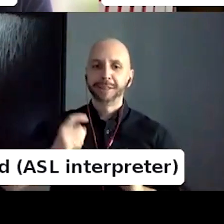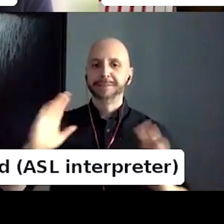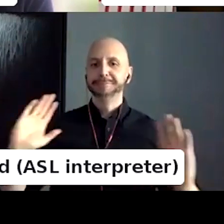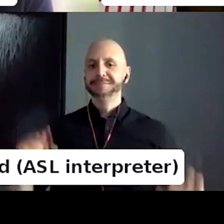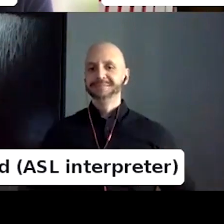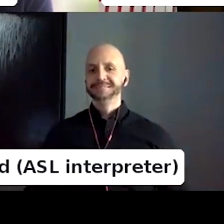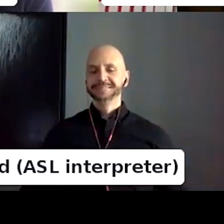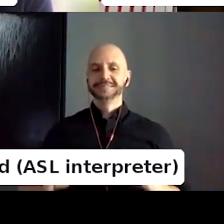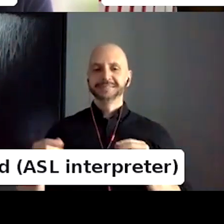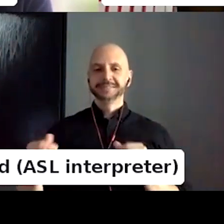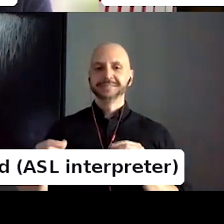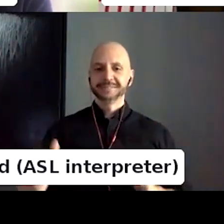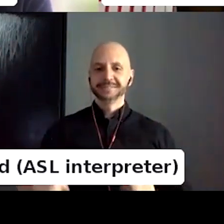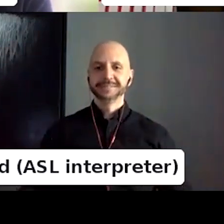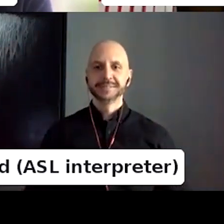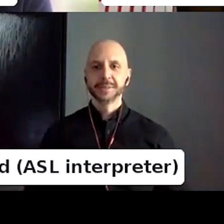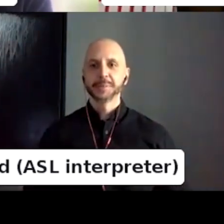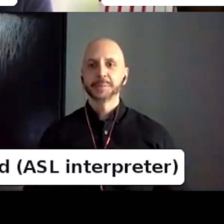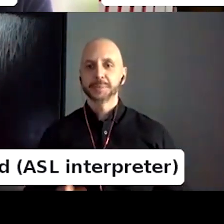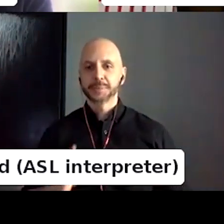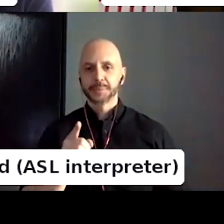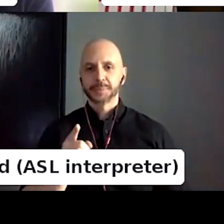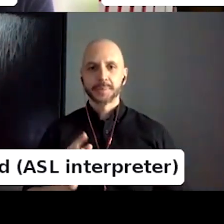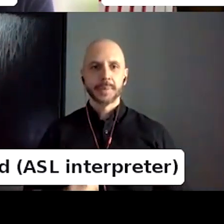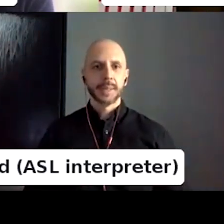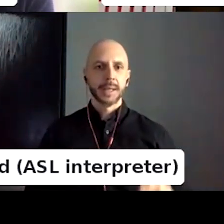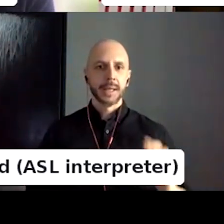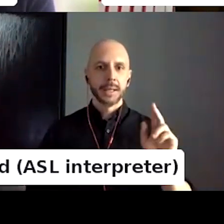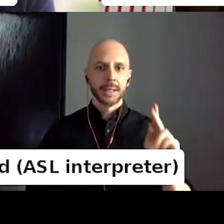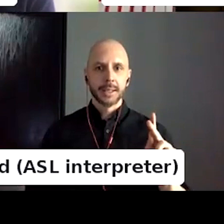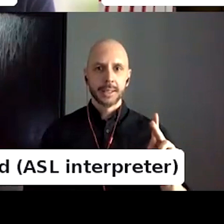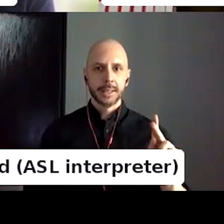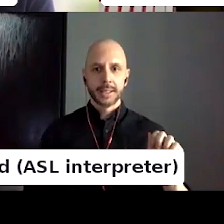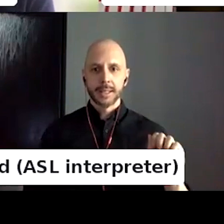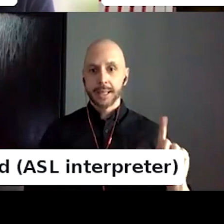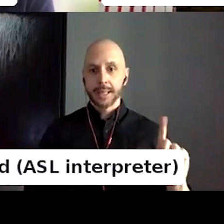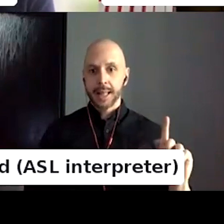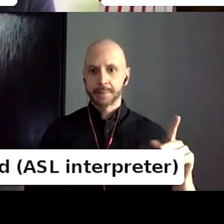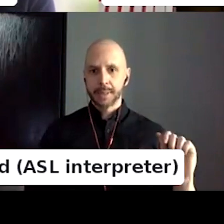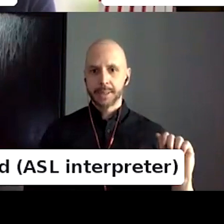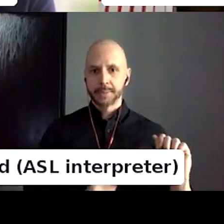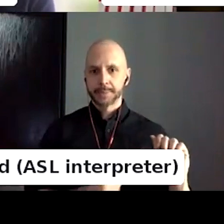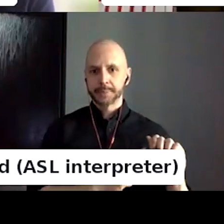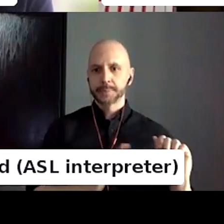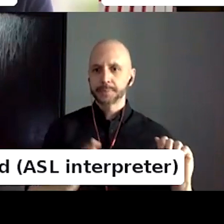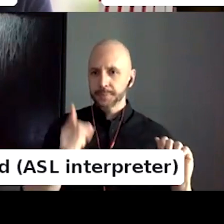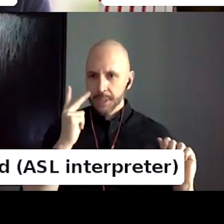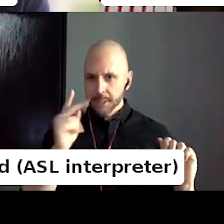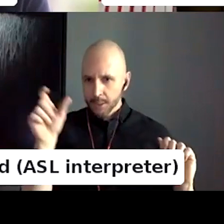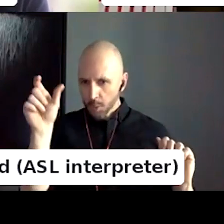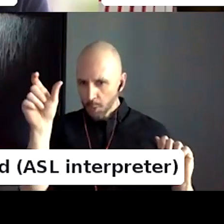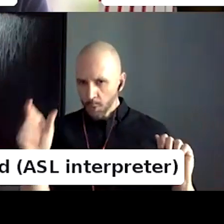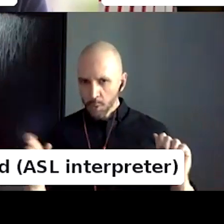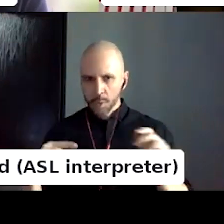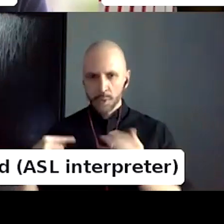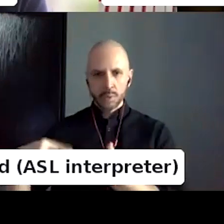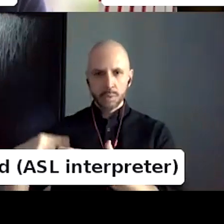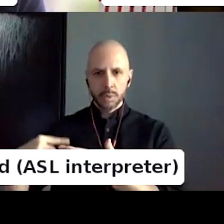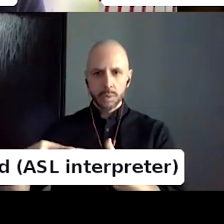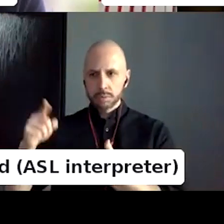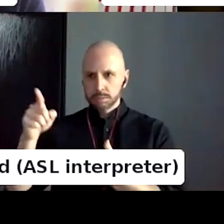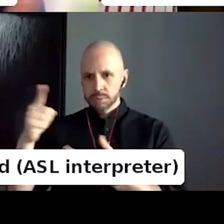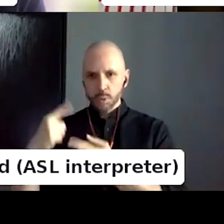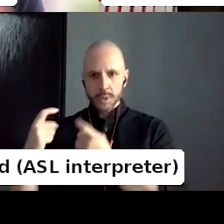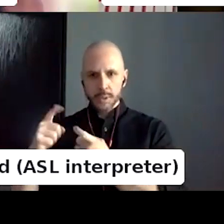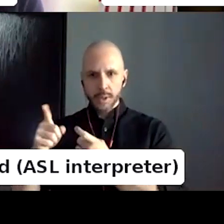the attendees here are intrigued by the design process. Um, one of the questions was, did the designers see